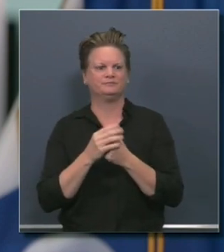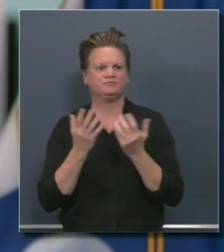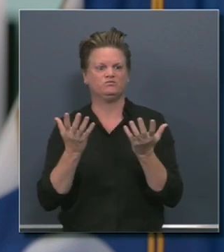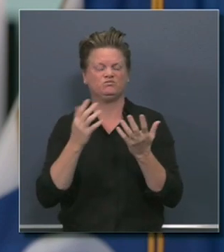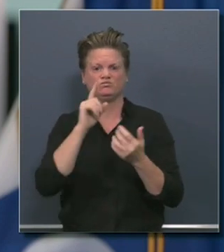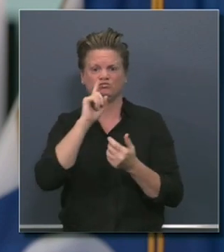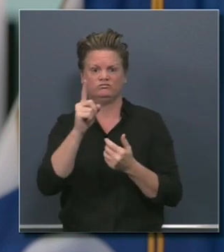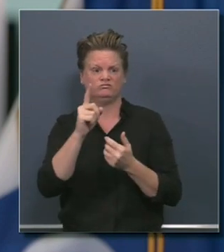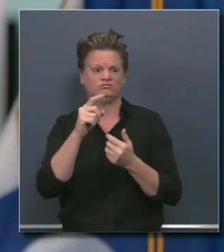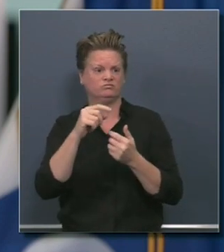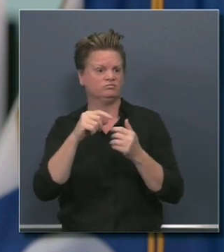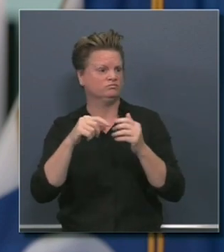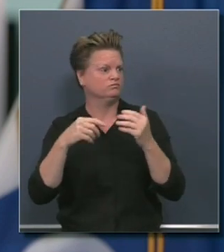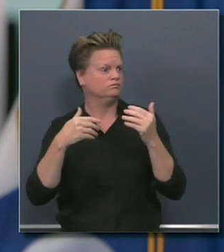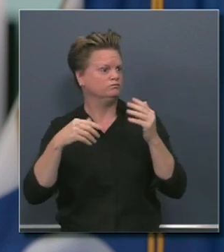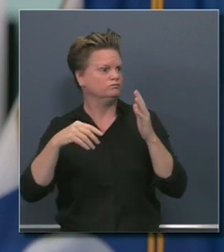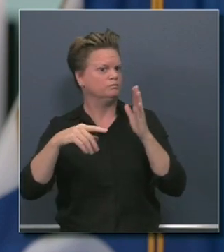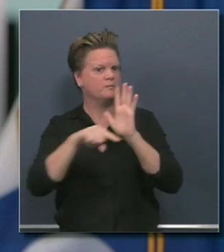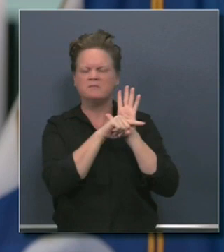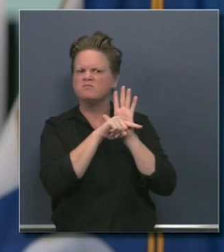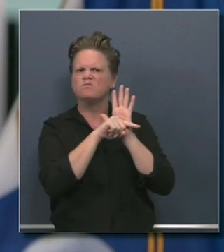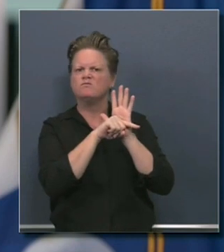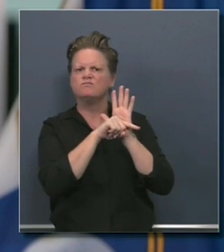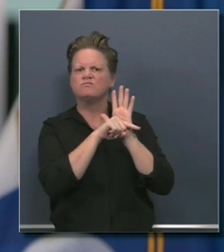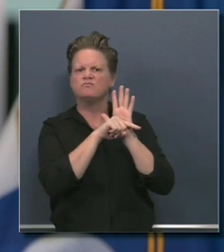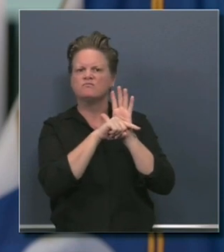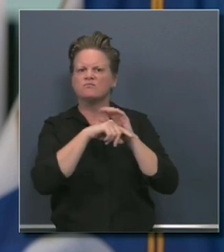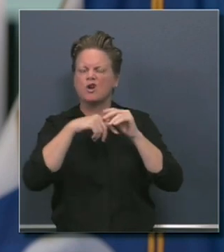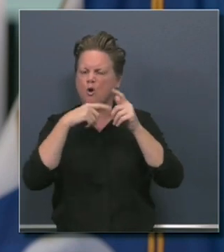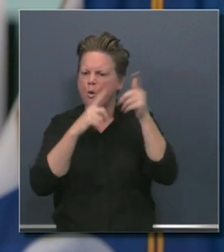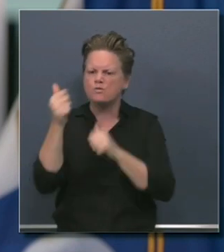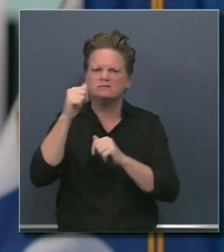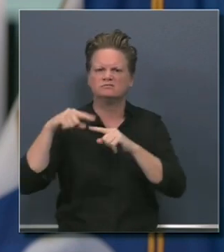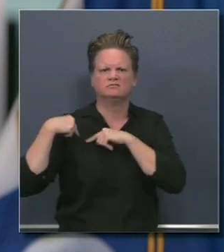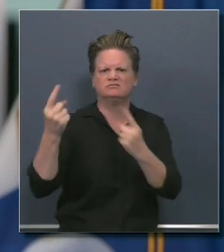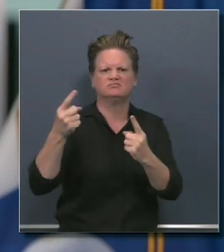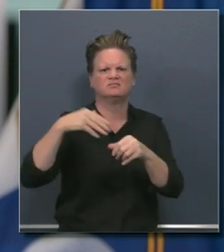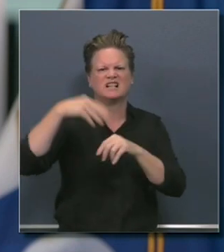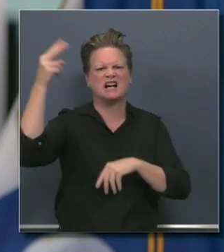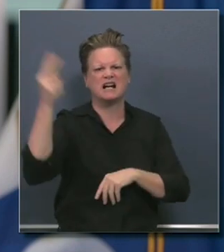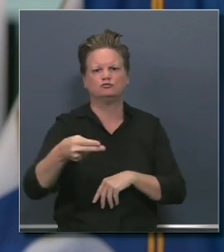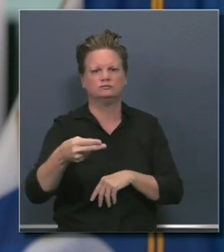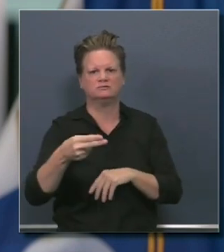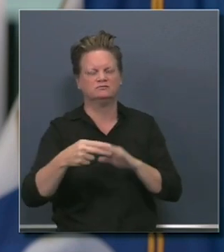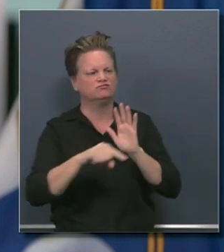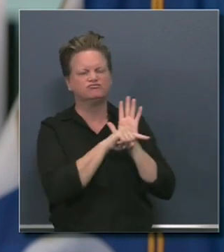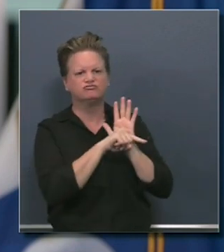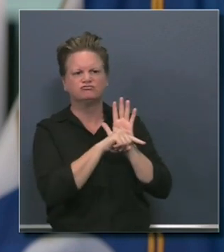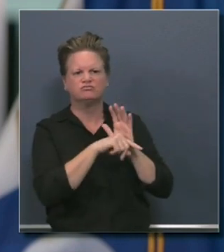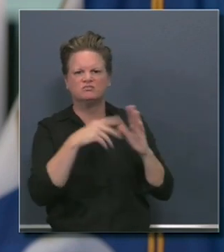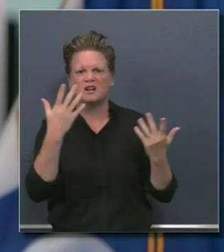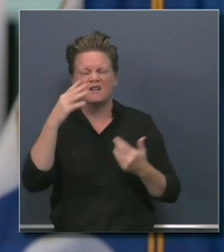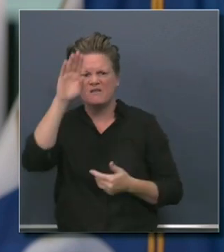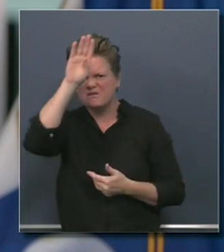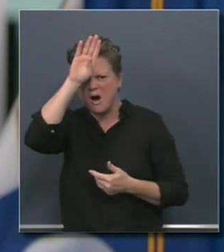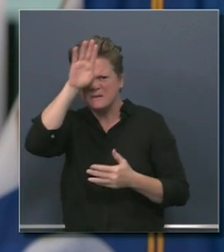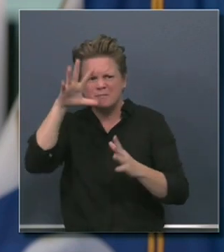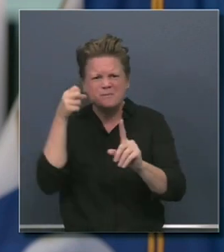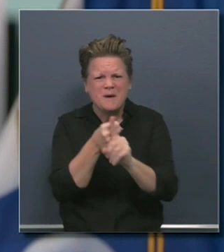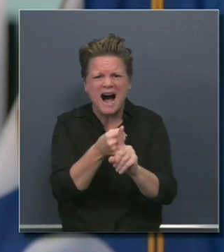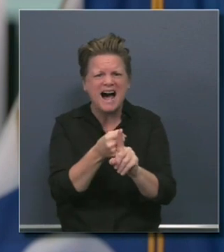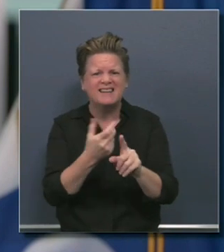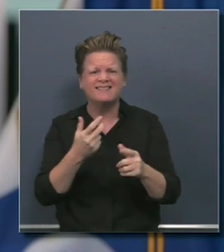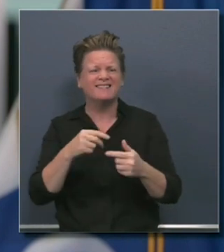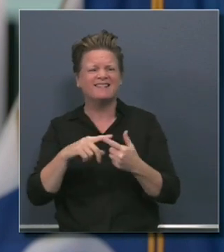any city, any county, but they directly impact public safety. Our firefighters, our police officers, our